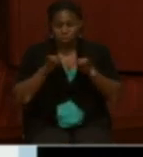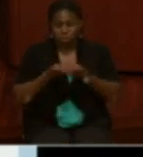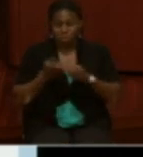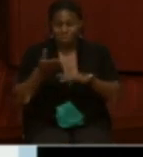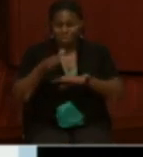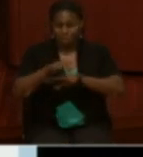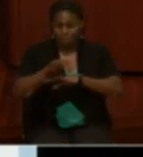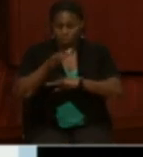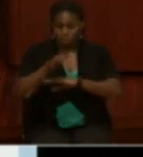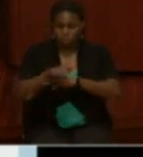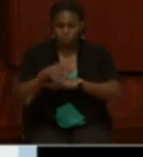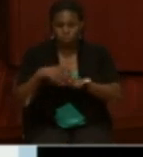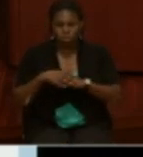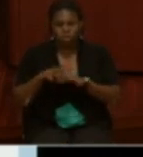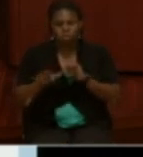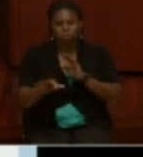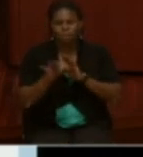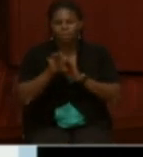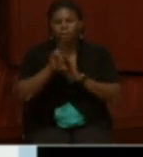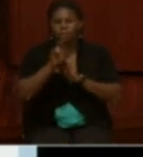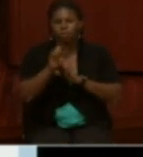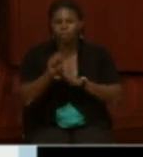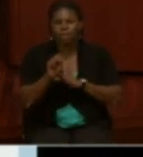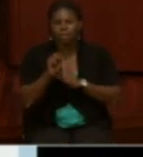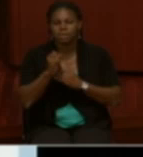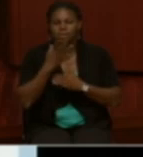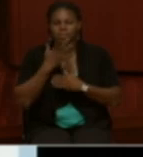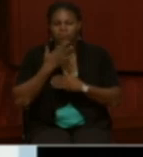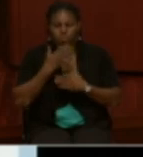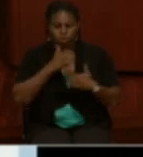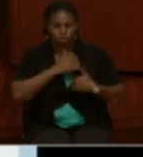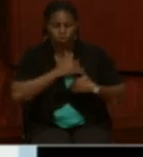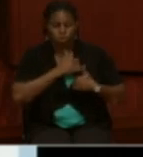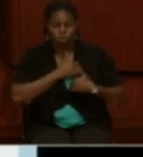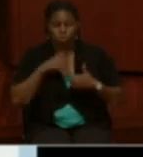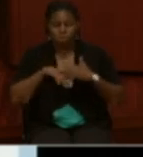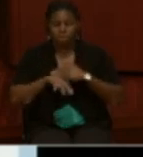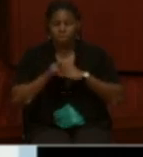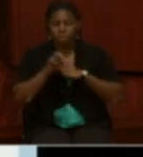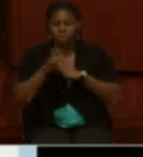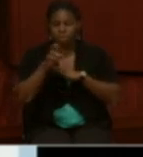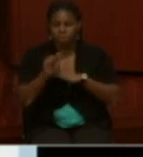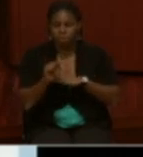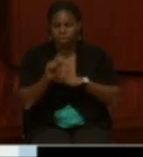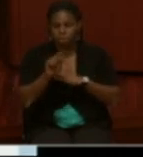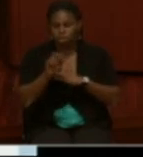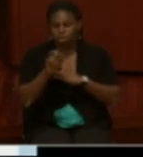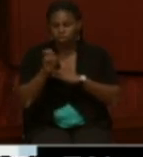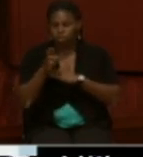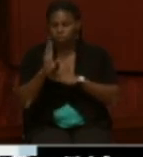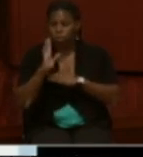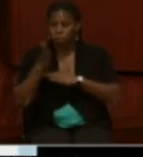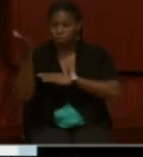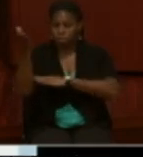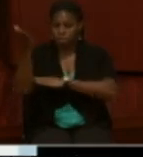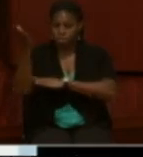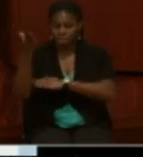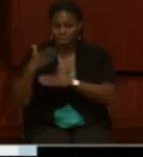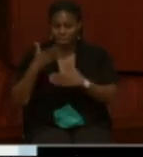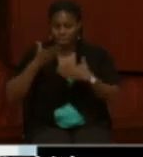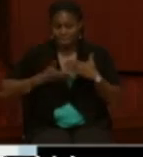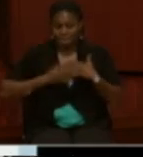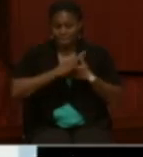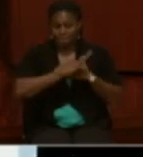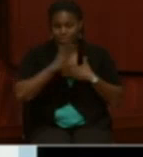is on finding U.S. colored troops at the National Archives and Trevor Plant will be speaking. At the end of Mr.